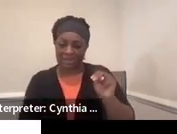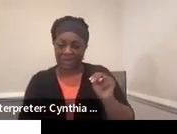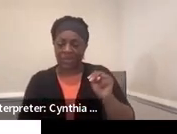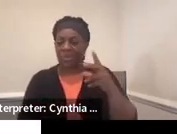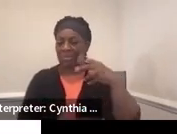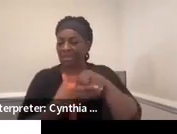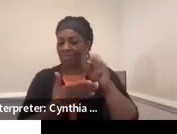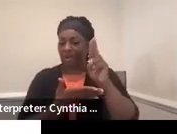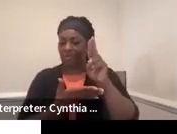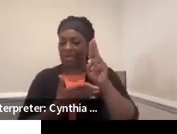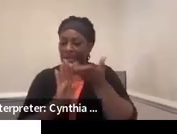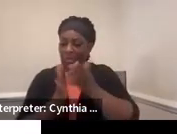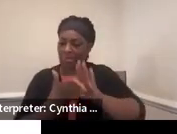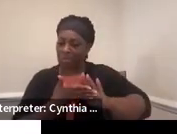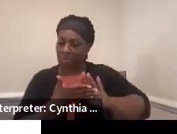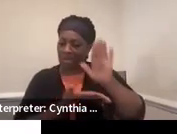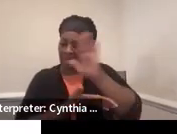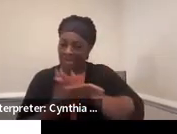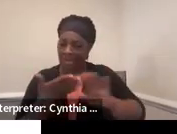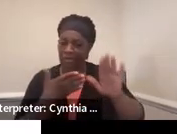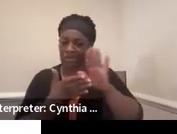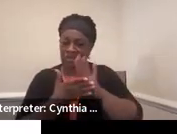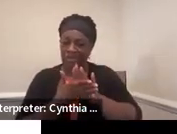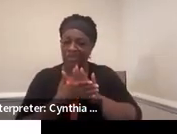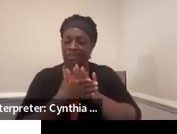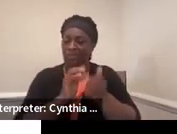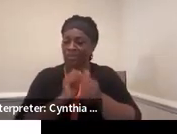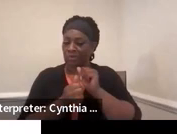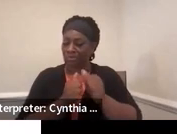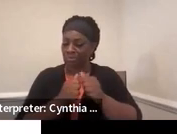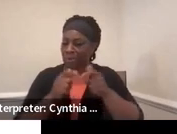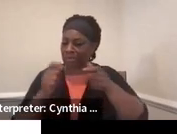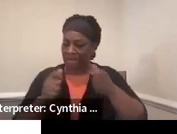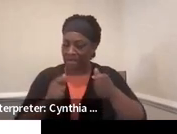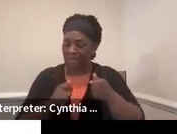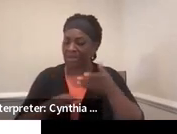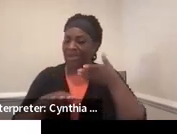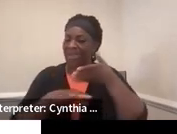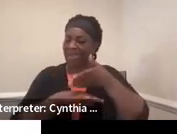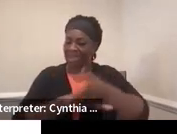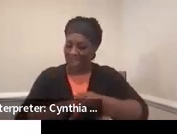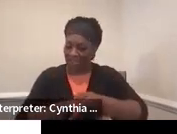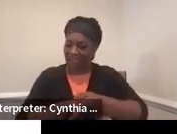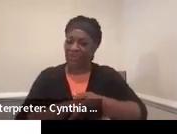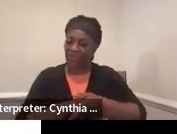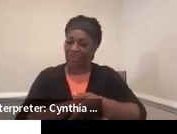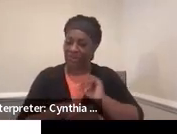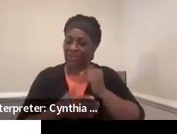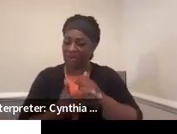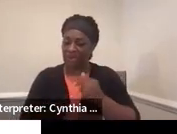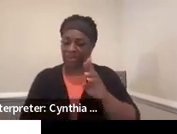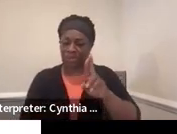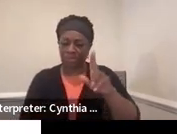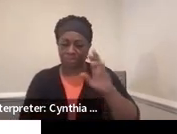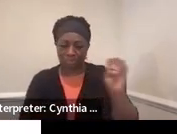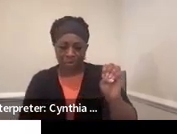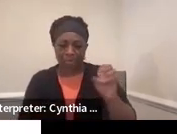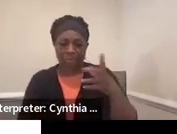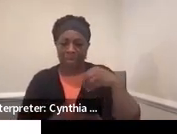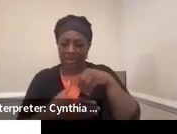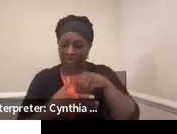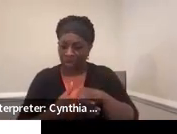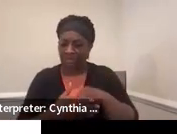and study sports facility management. After graduation, Brooke will attend a post-secondary institution for marine biology and zoology.